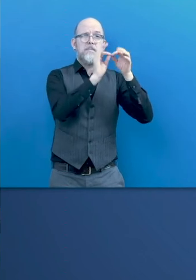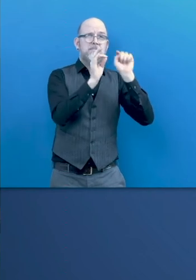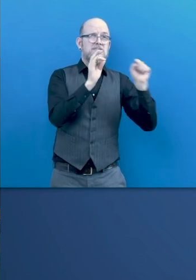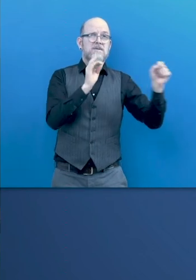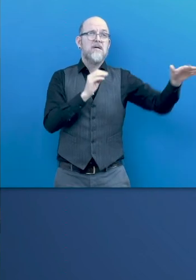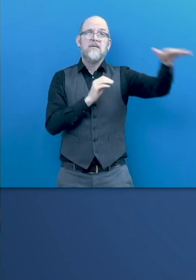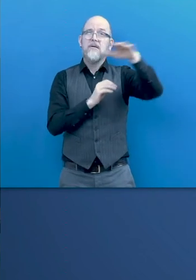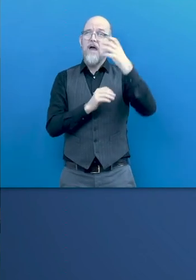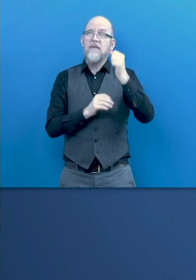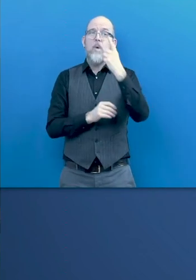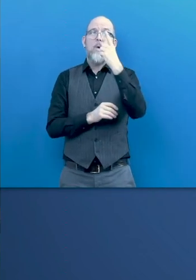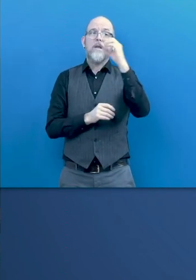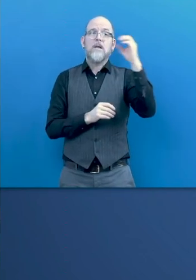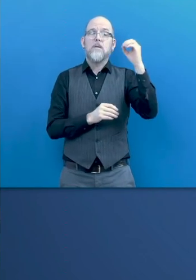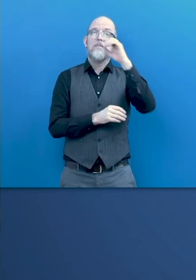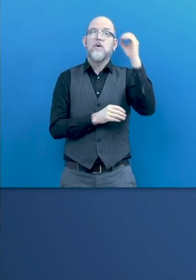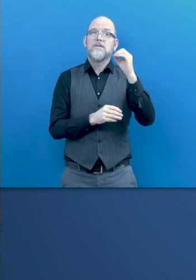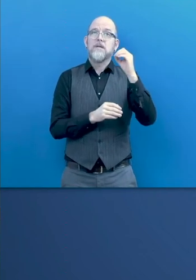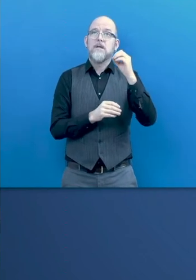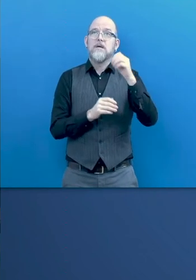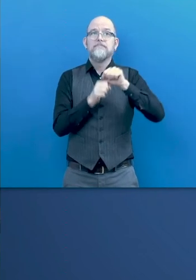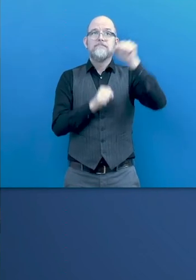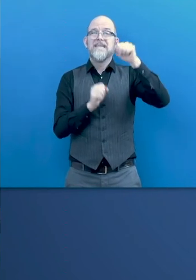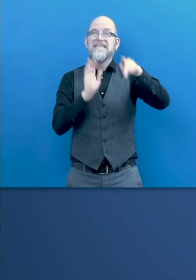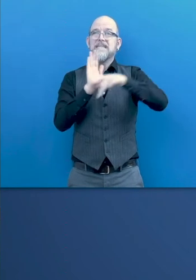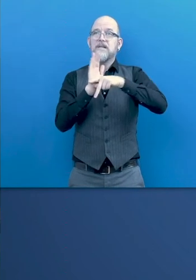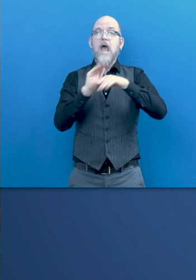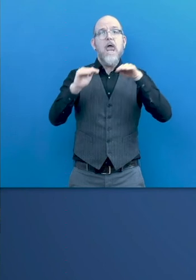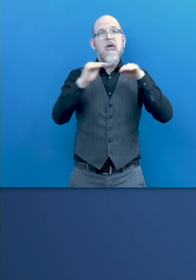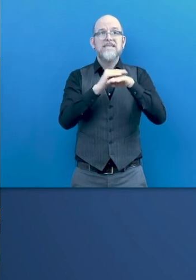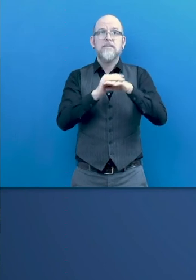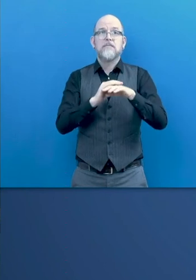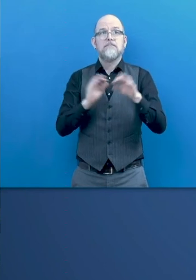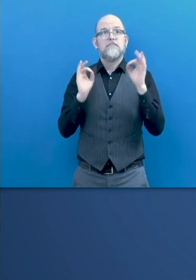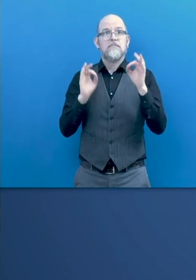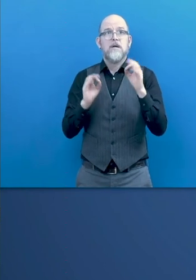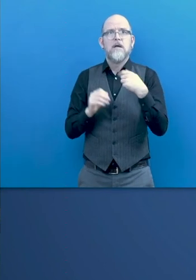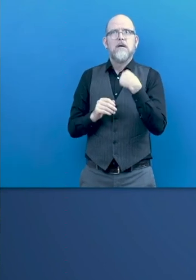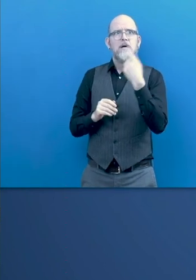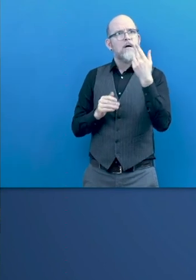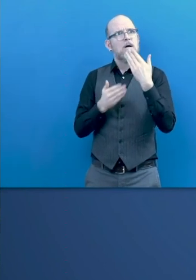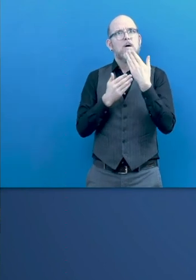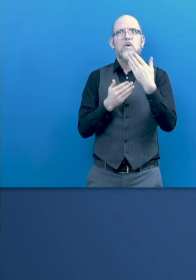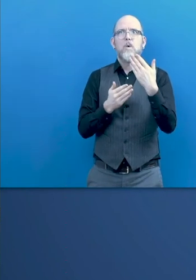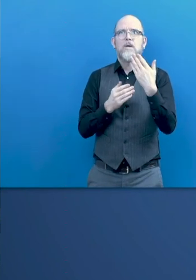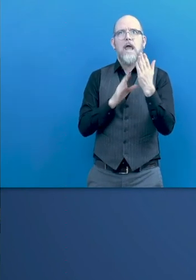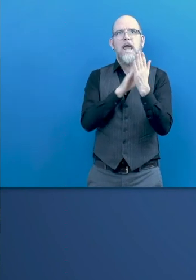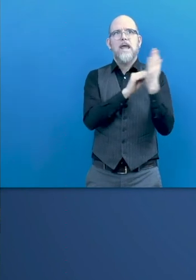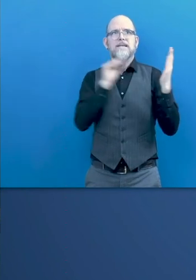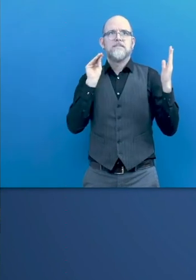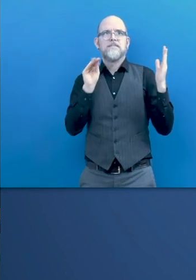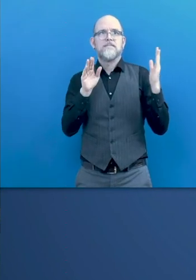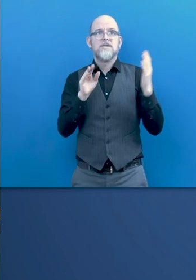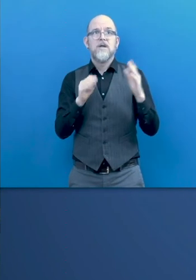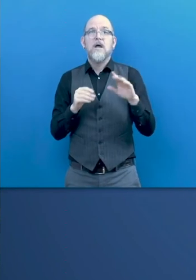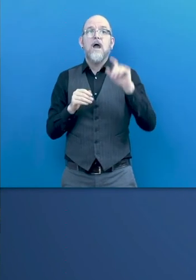in many cases, they are at these hotels with more than 90